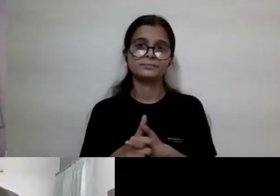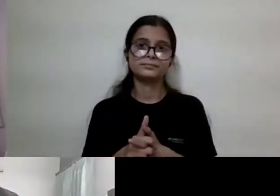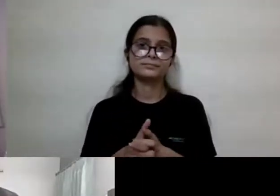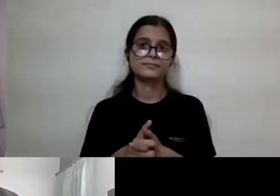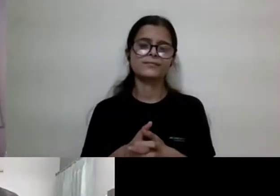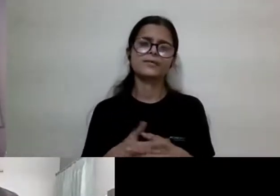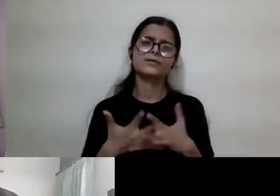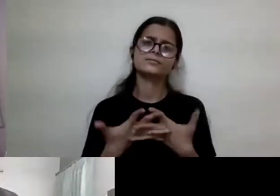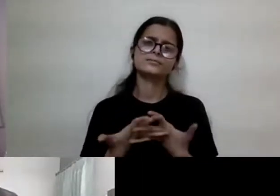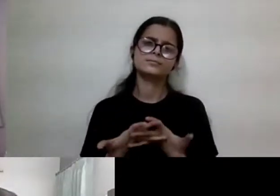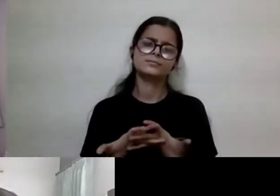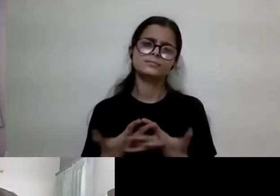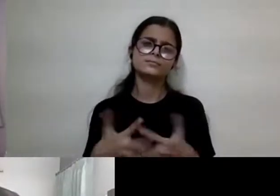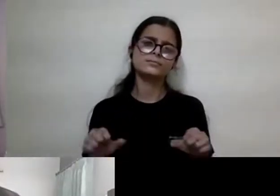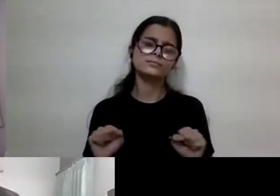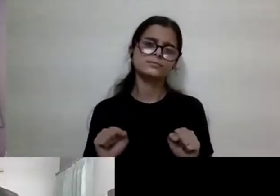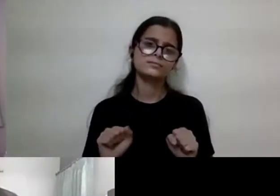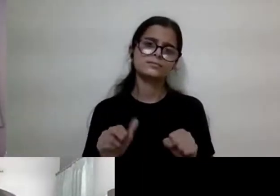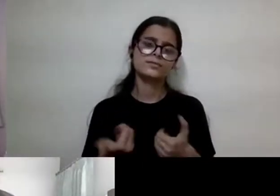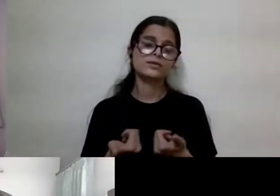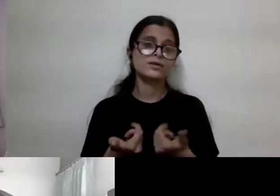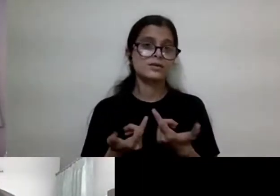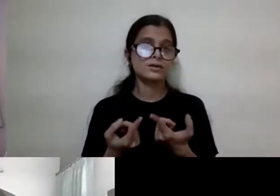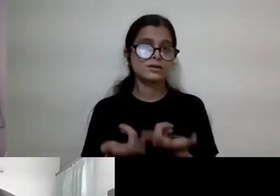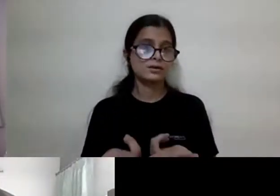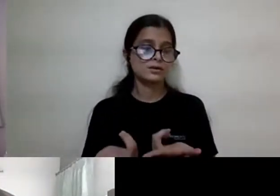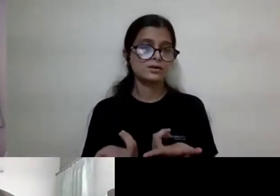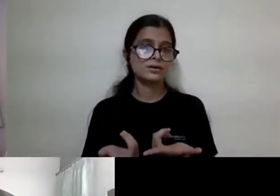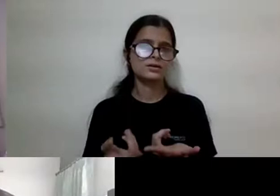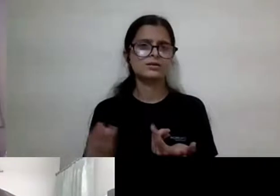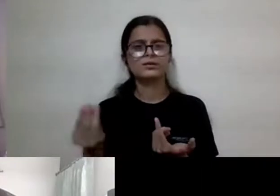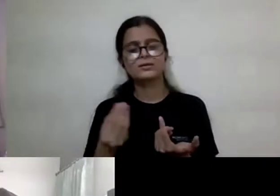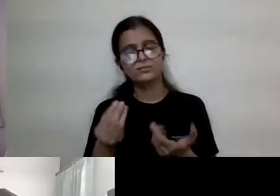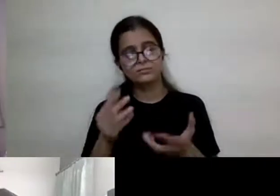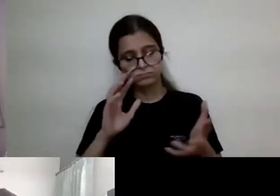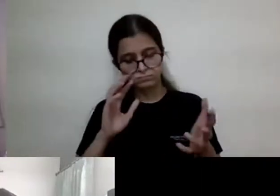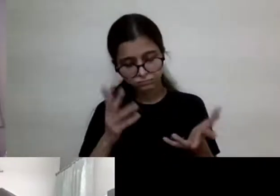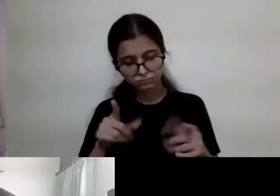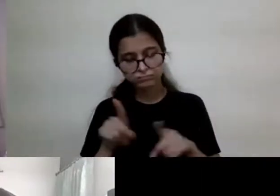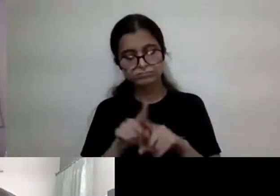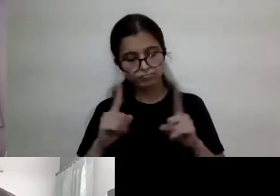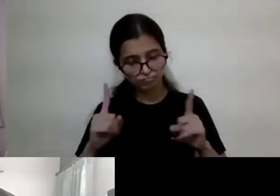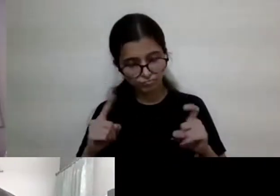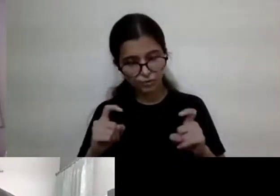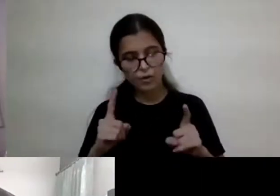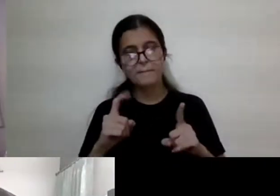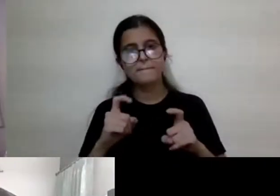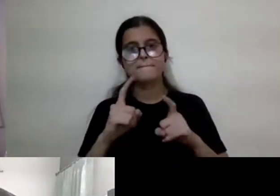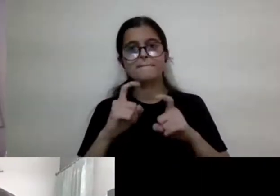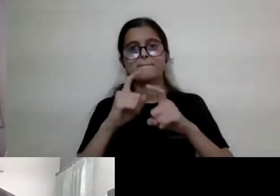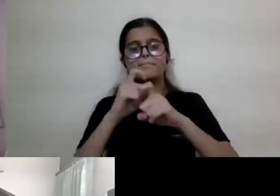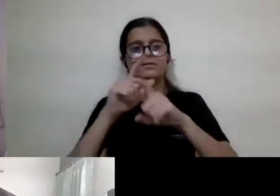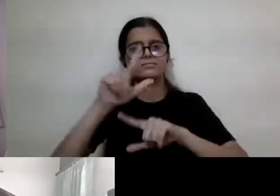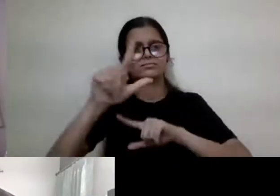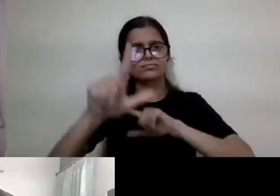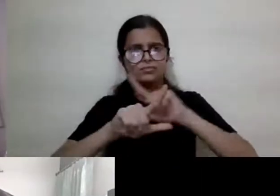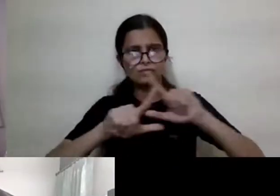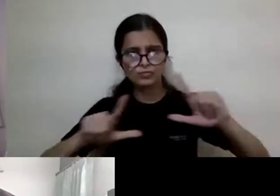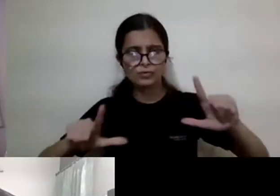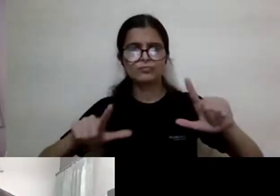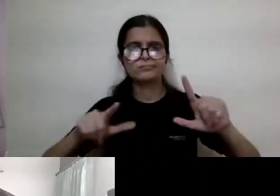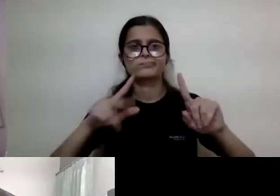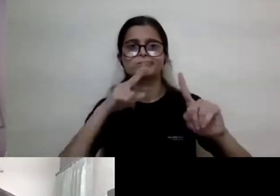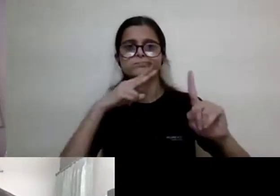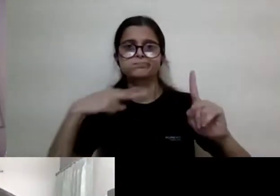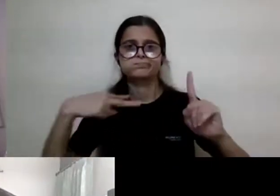the look there, there's a whole like complex language and dynamic around looking